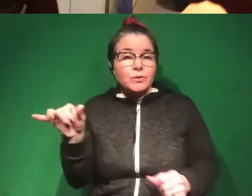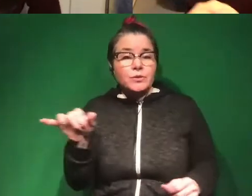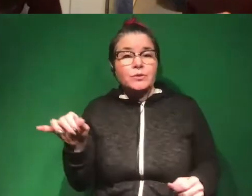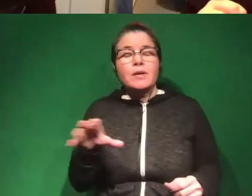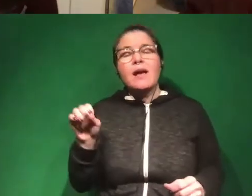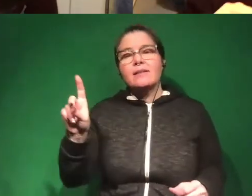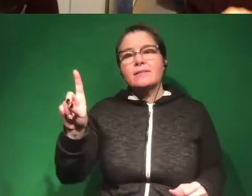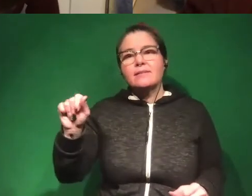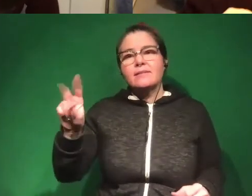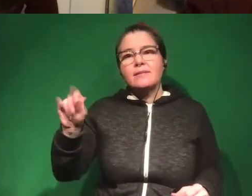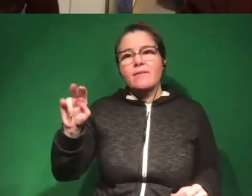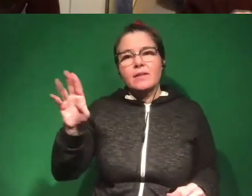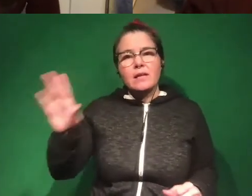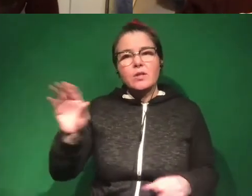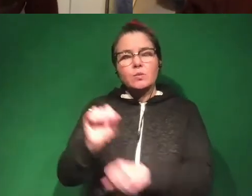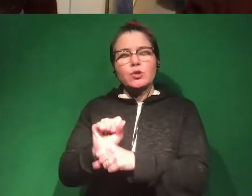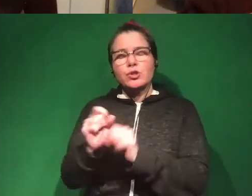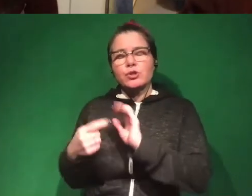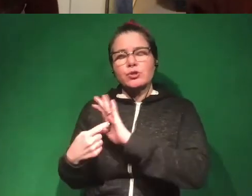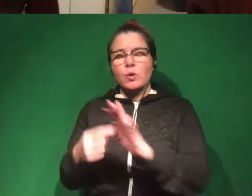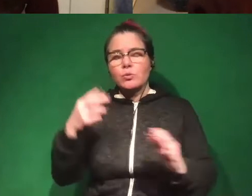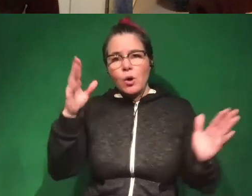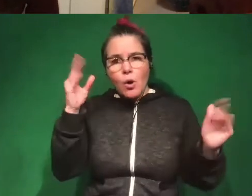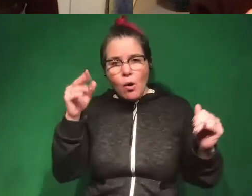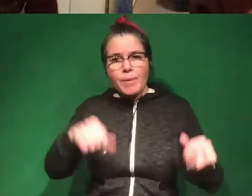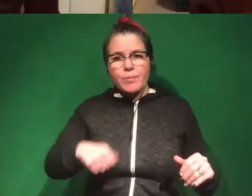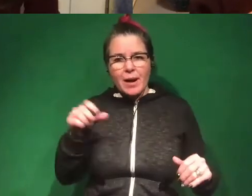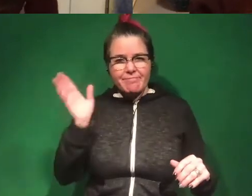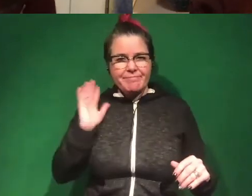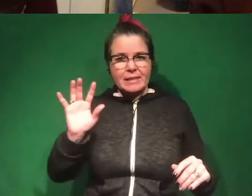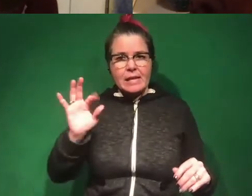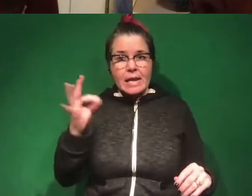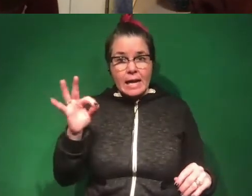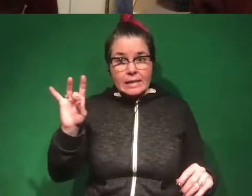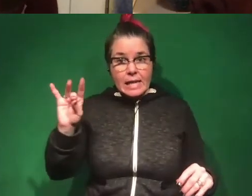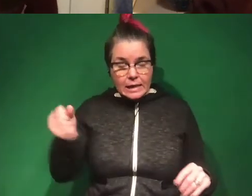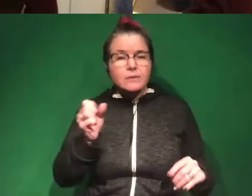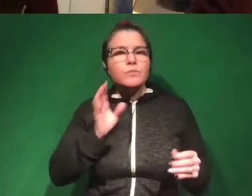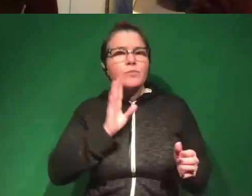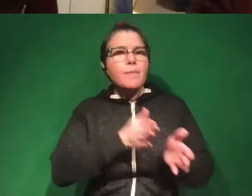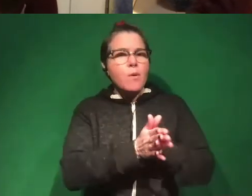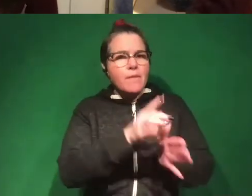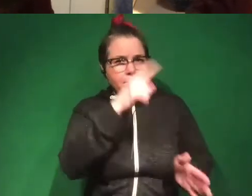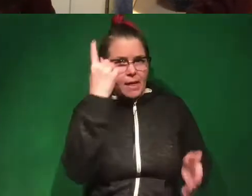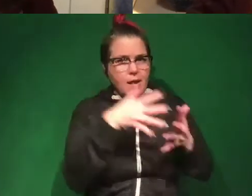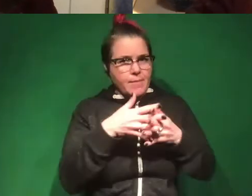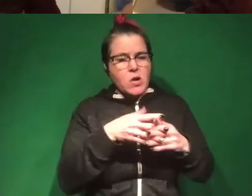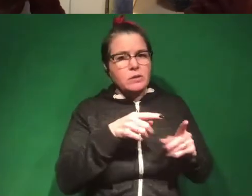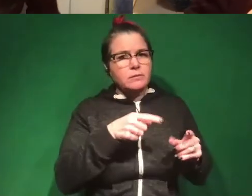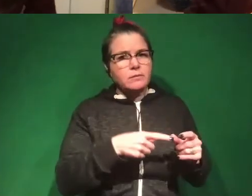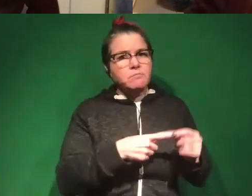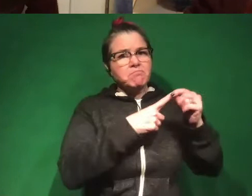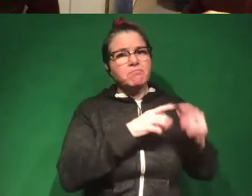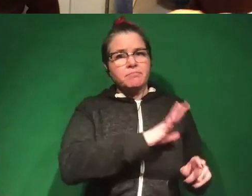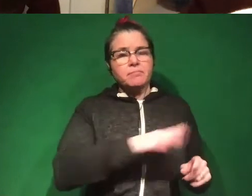Davin's work suggests that hope and pride, going back to the 1980s, has been shown to motivate black Americans in particular. So that's really exciting.